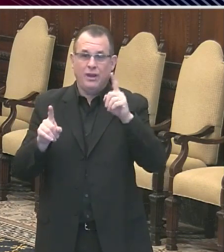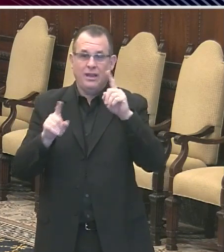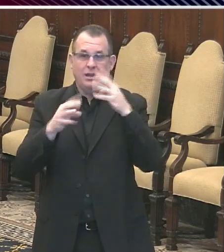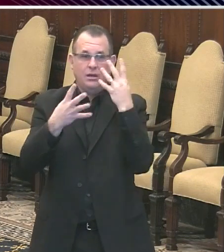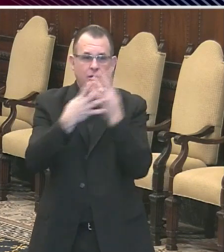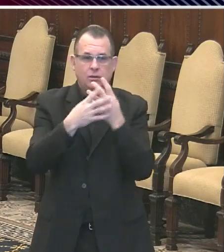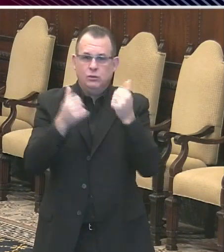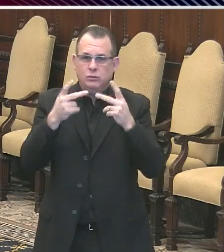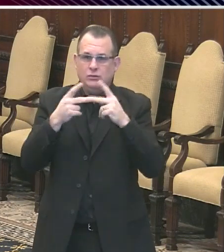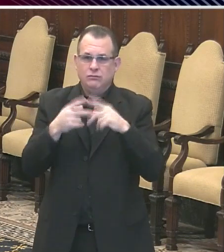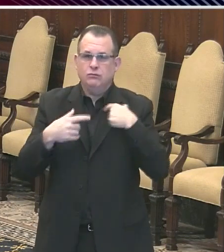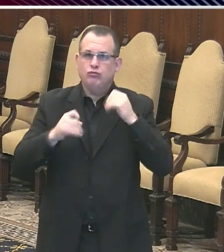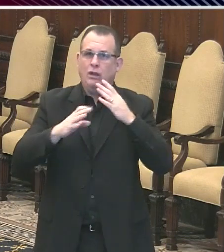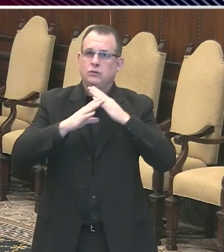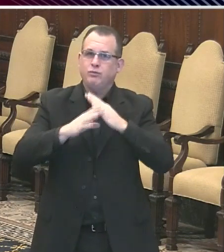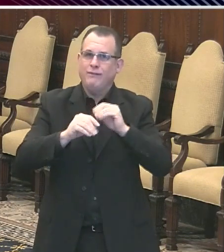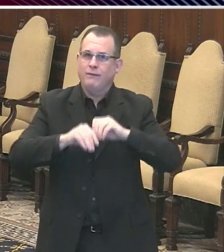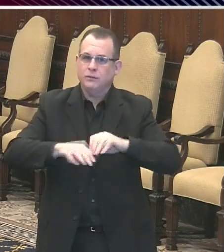spread of the city's jail.